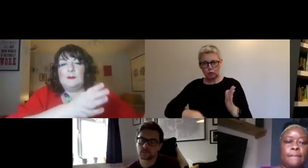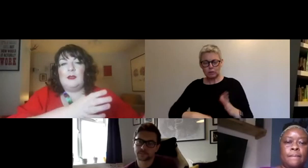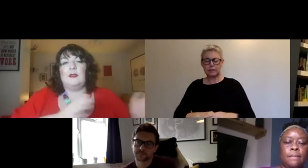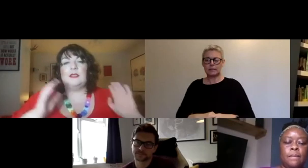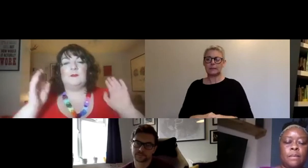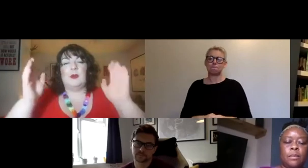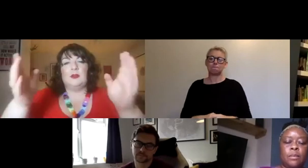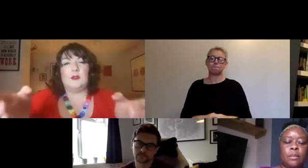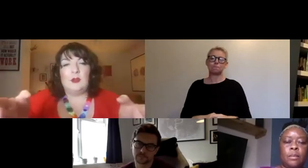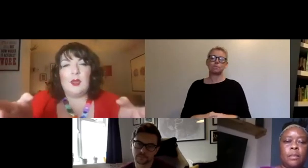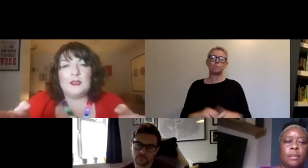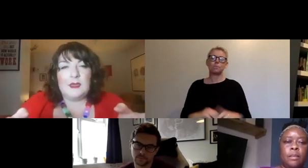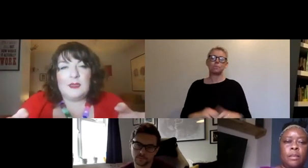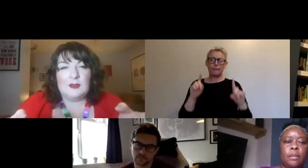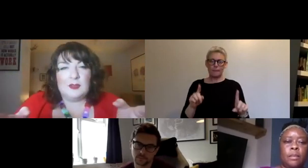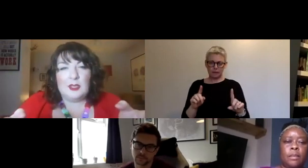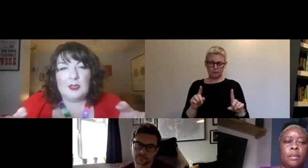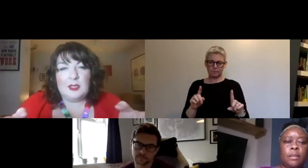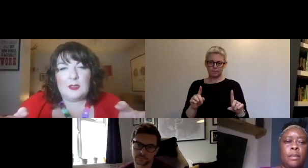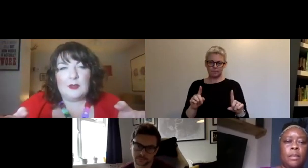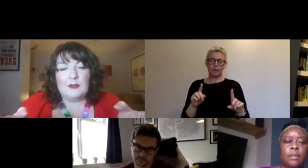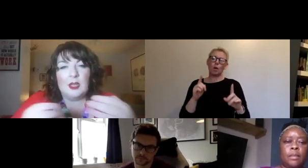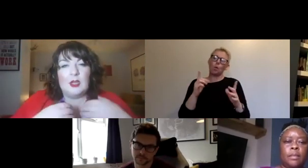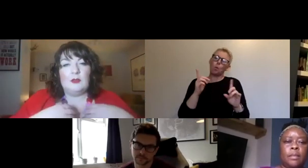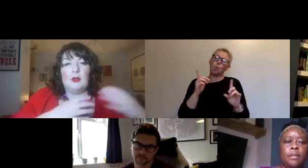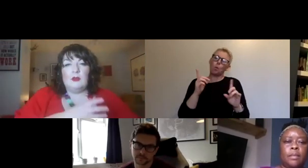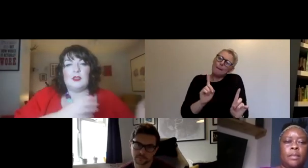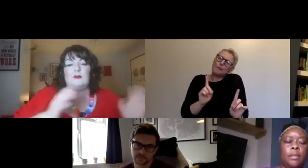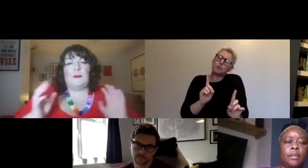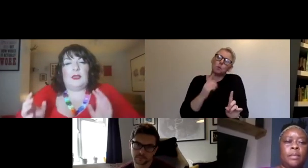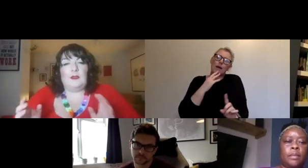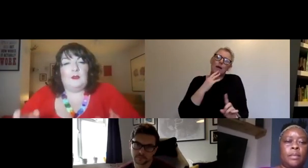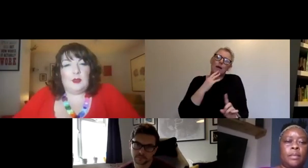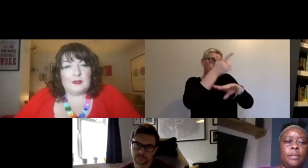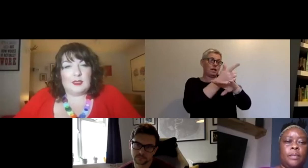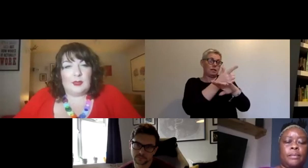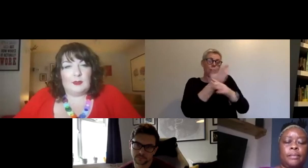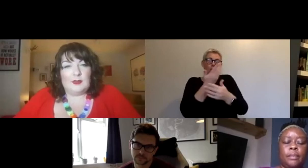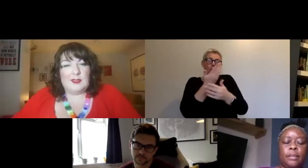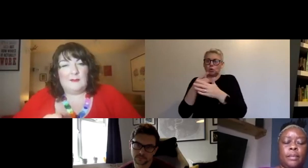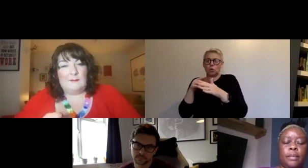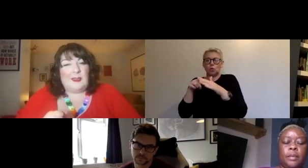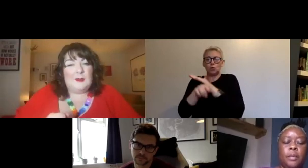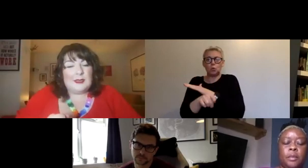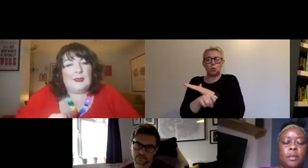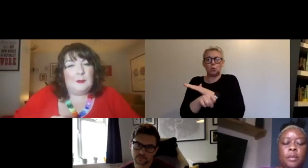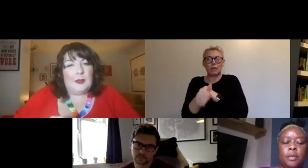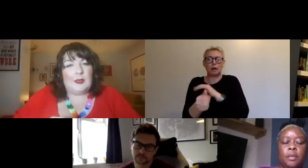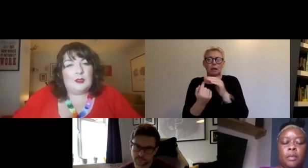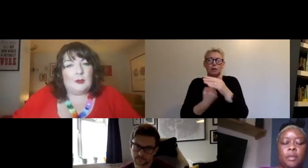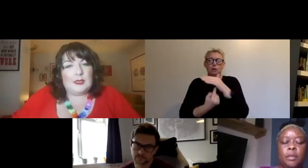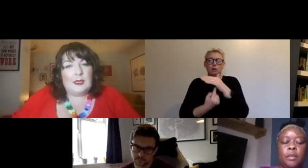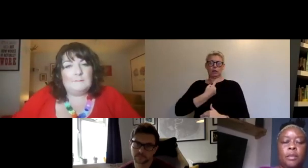experience is put onto an online space onto a YouTube channel, you're not also replicating the audience experience. And so it feels a little